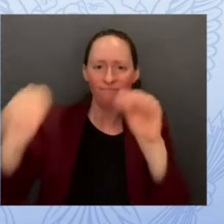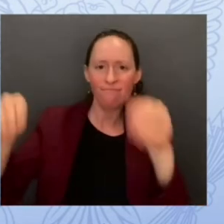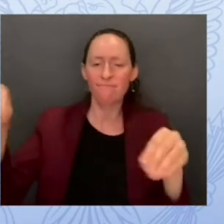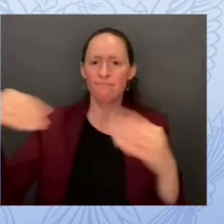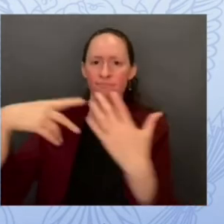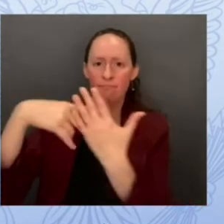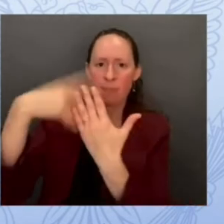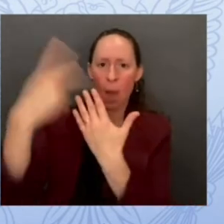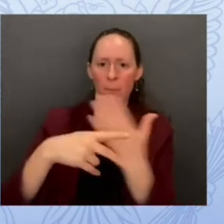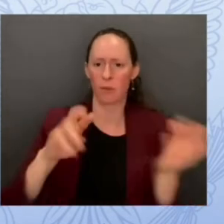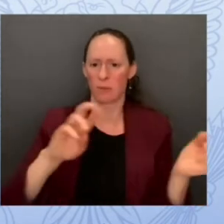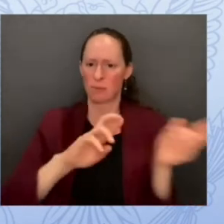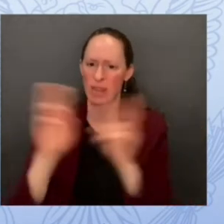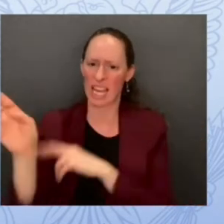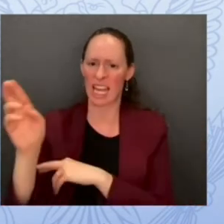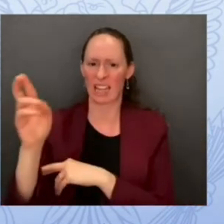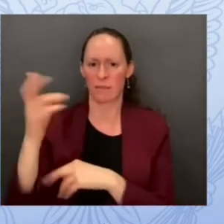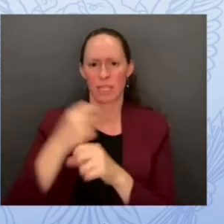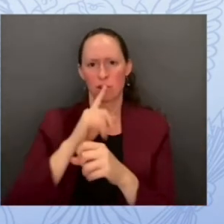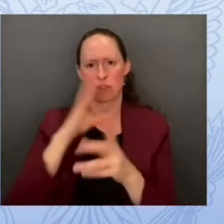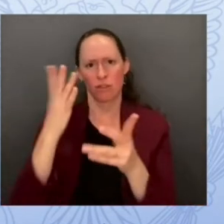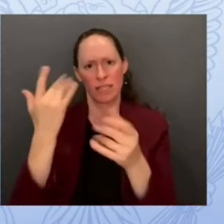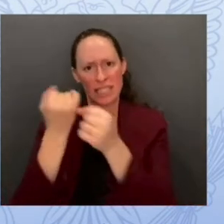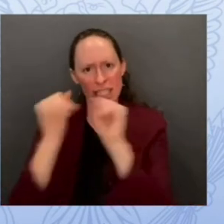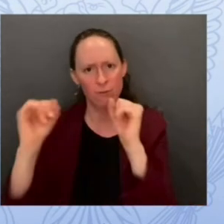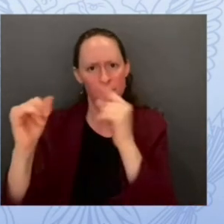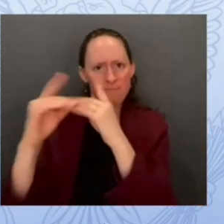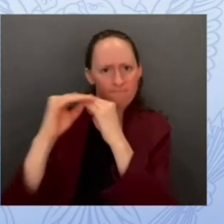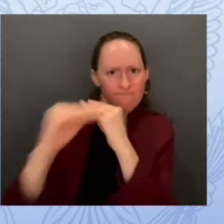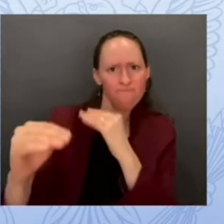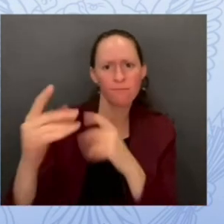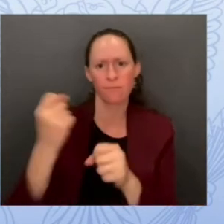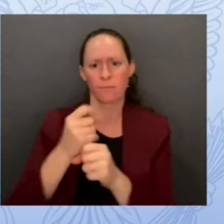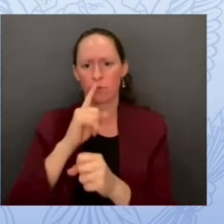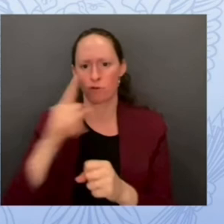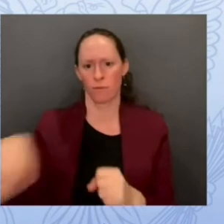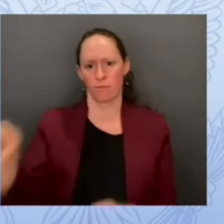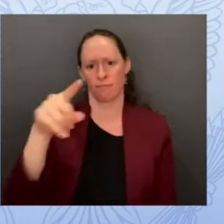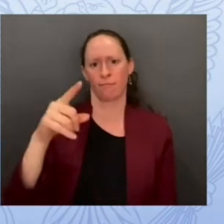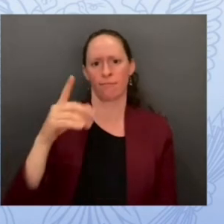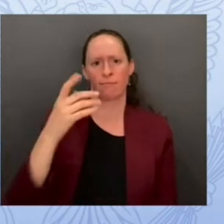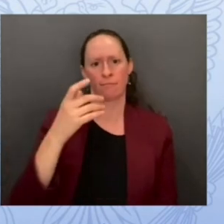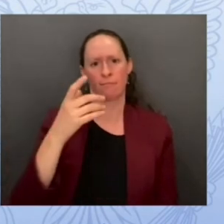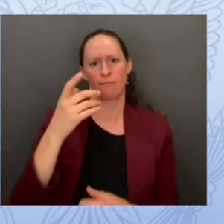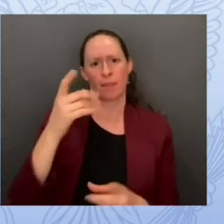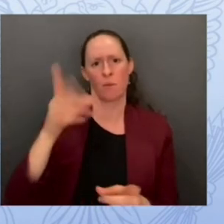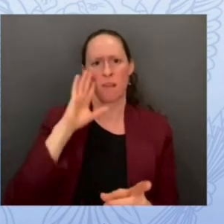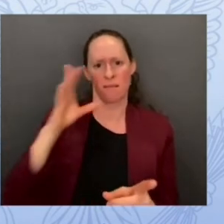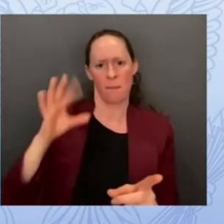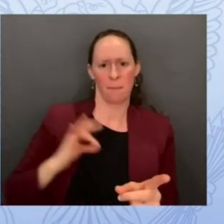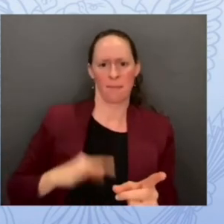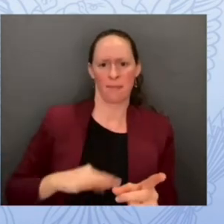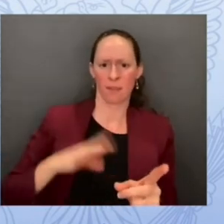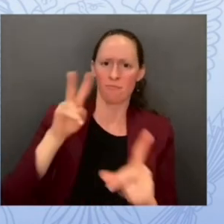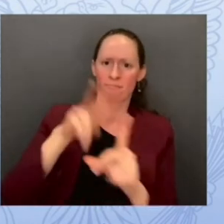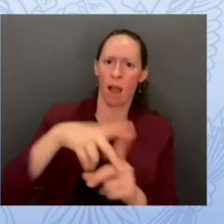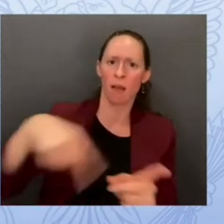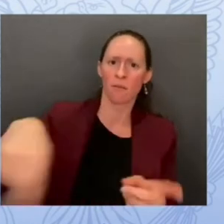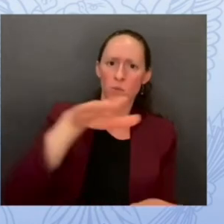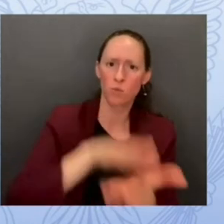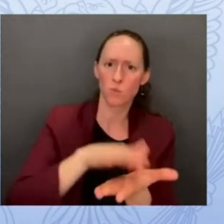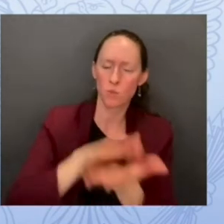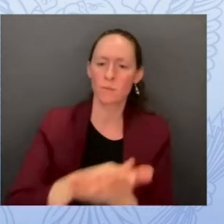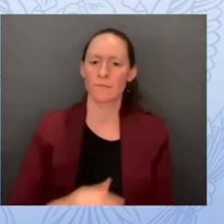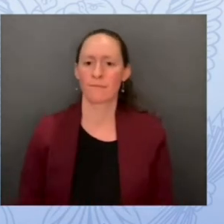mission critical applications to the schools themselves we're honored and we're so excited to participate in